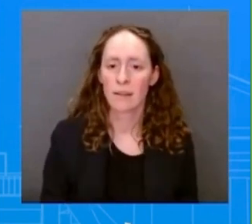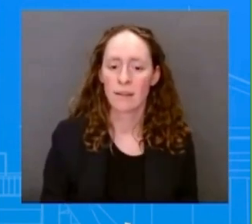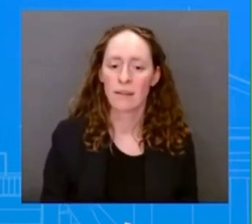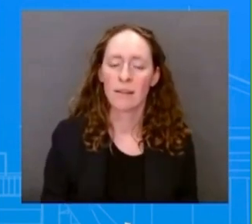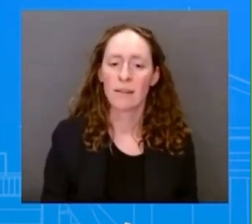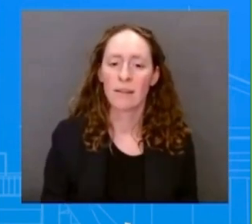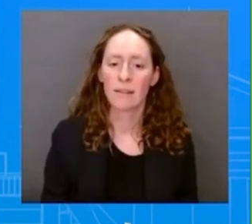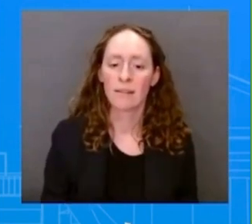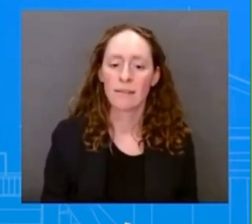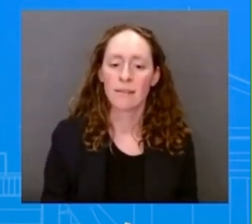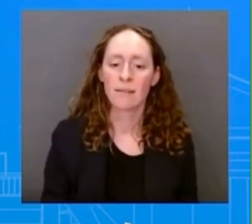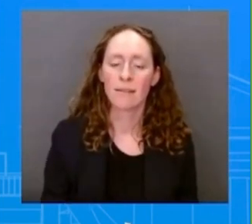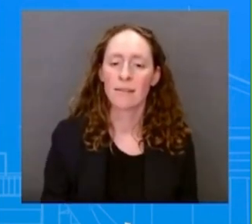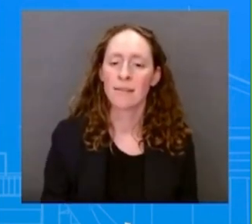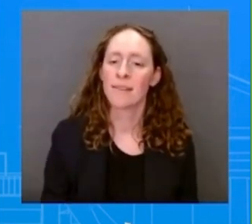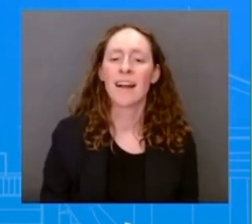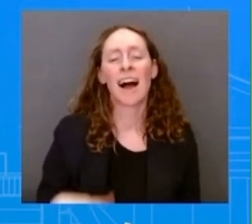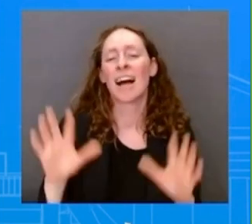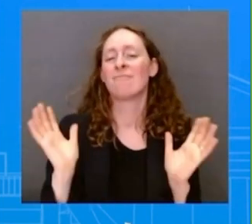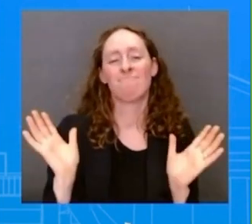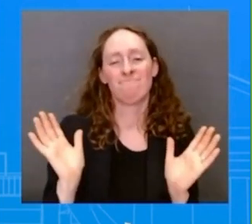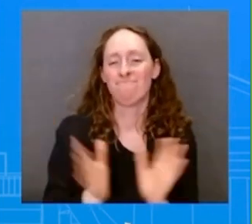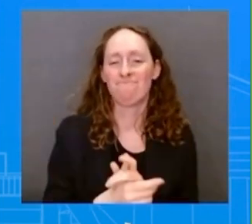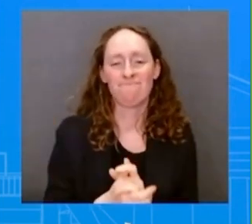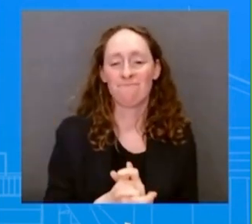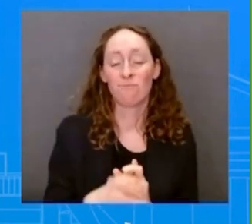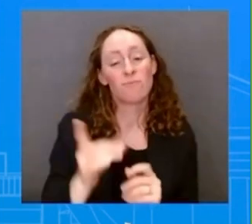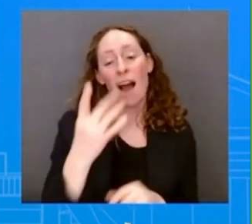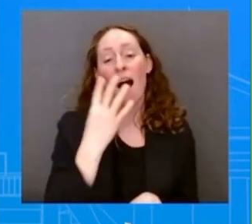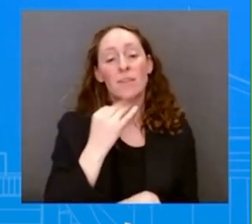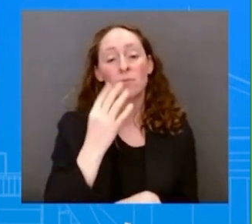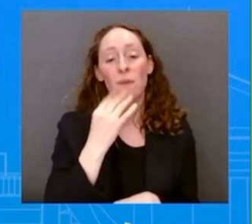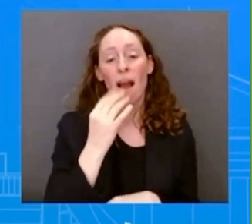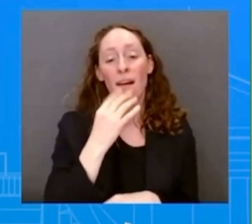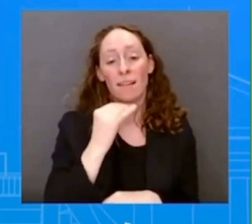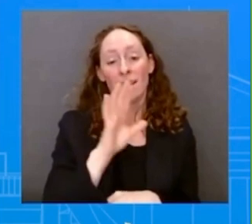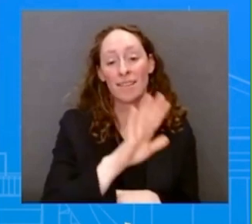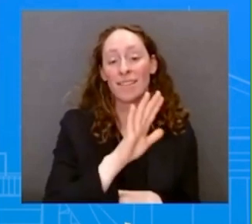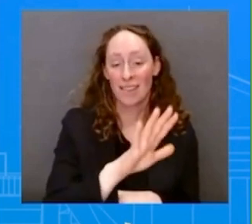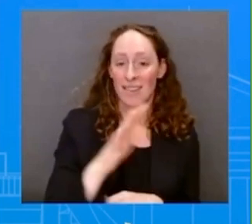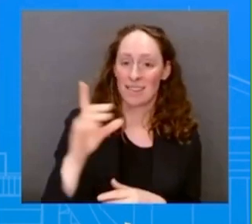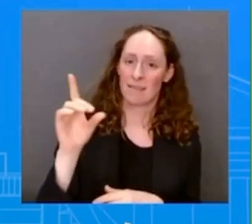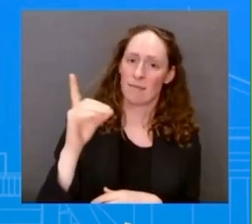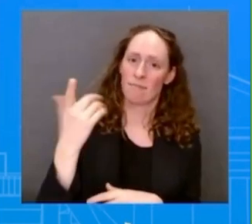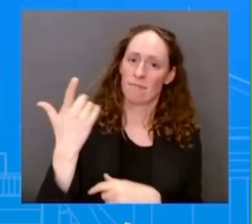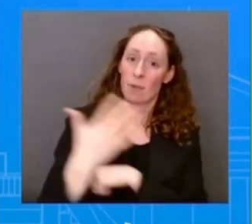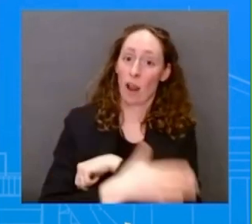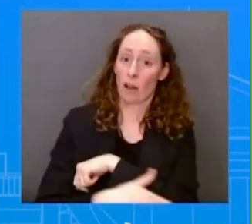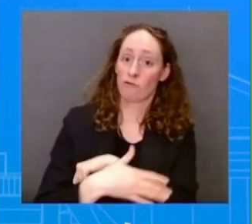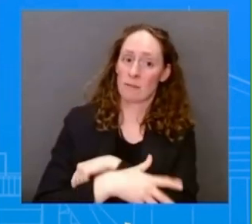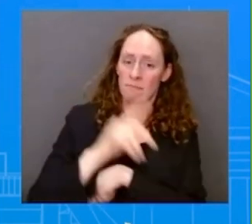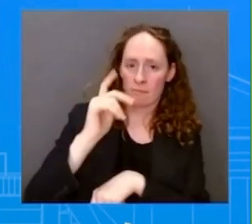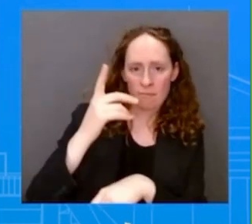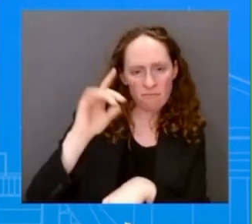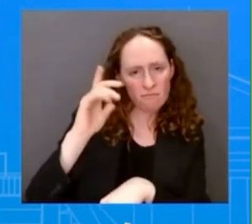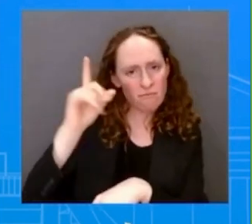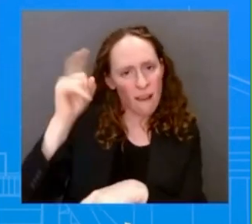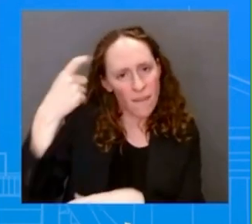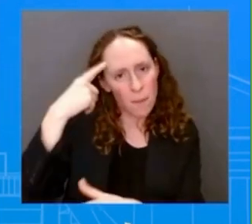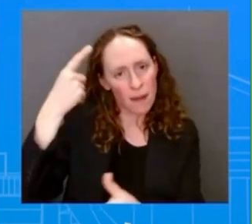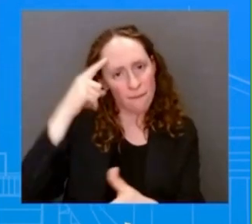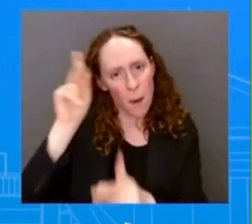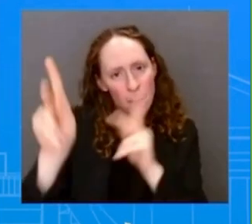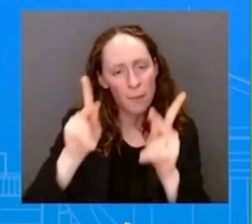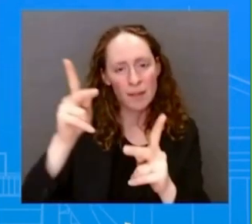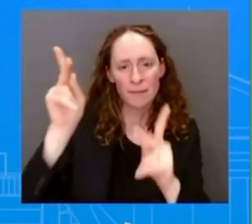Look, Israel is a democracy and a sovereign state, of course, and sovereign states make sovereign decisions.